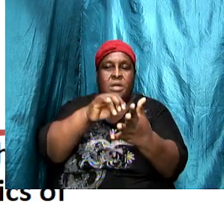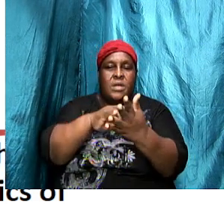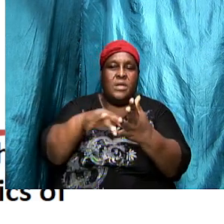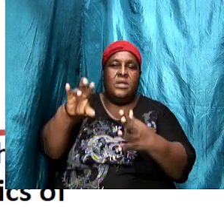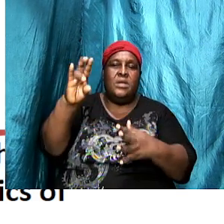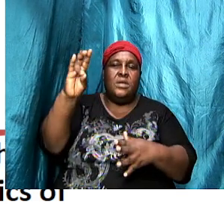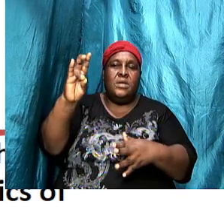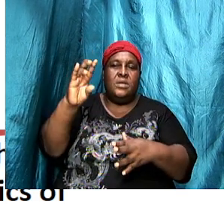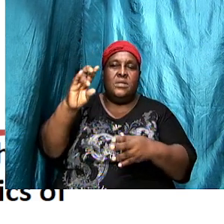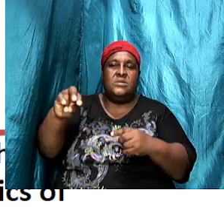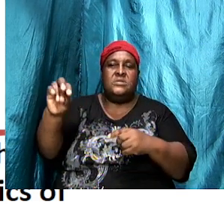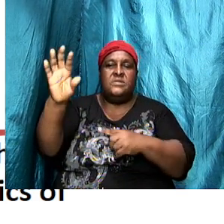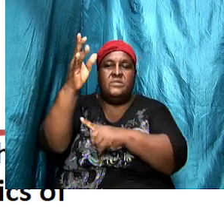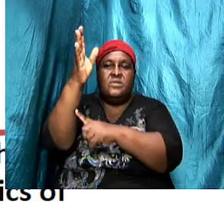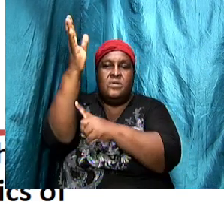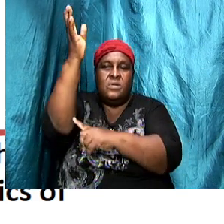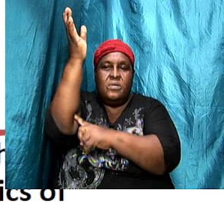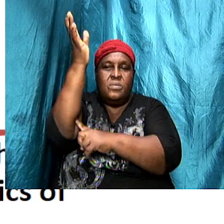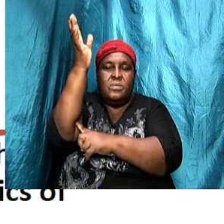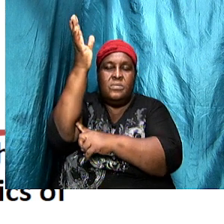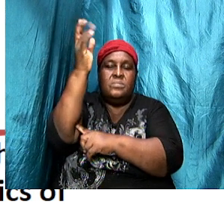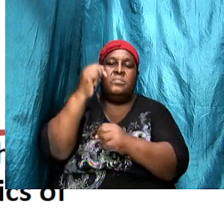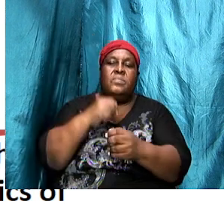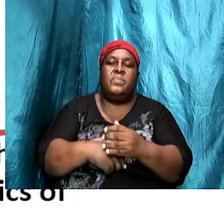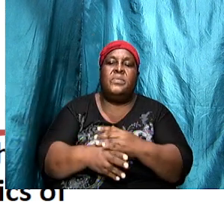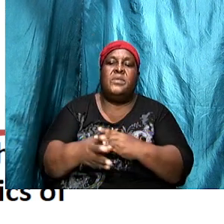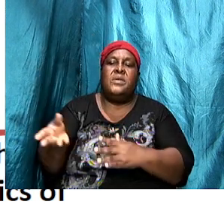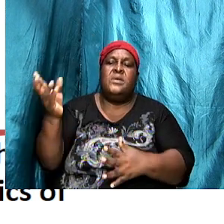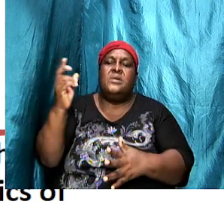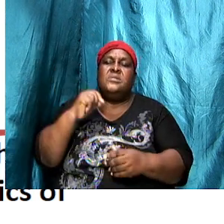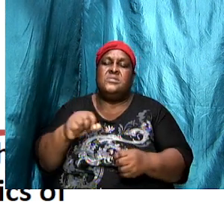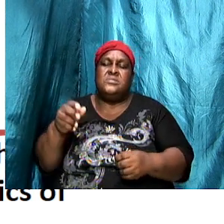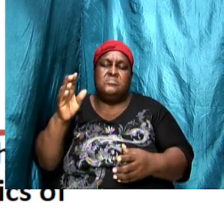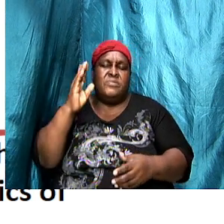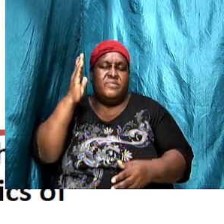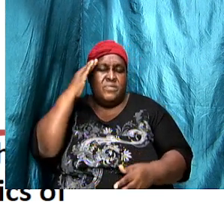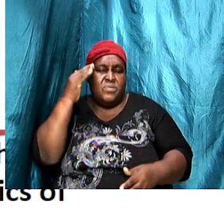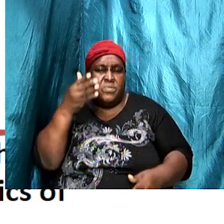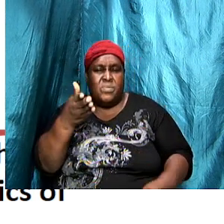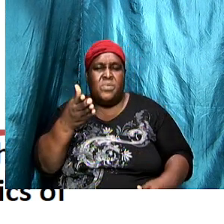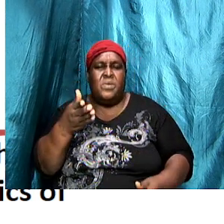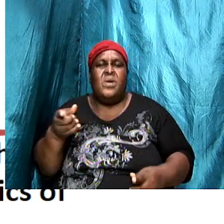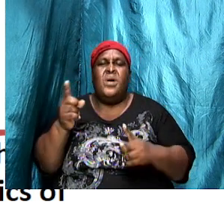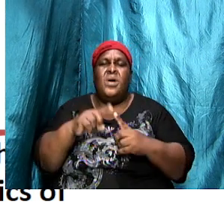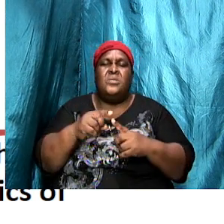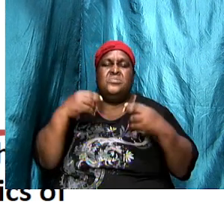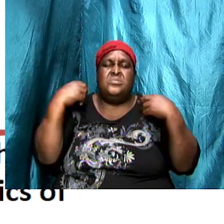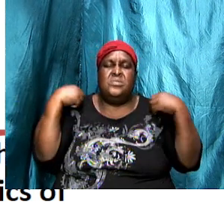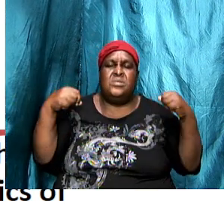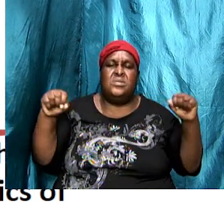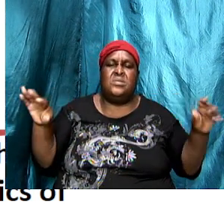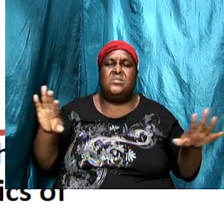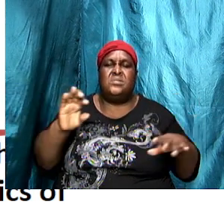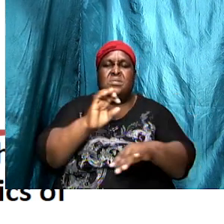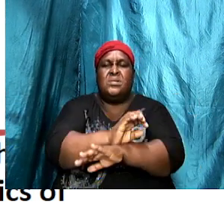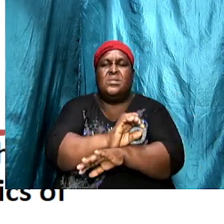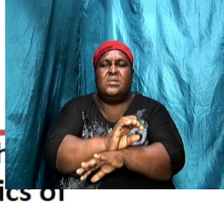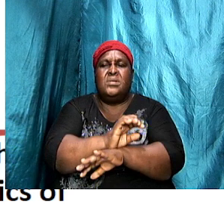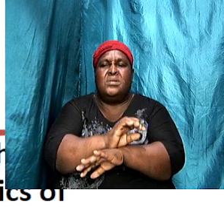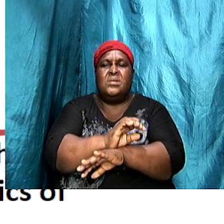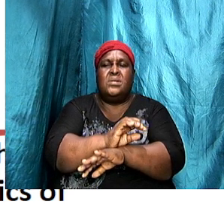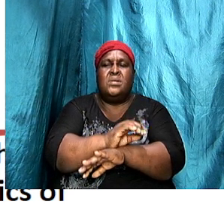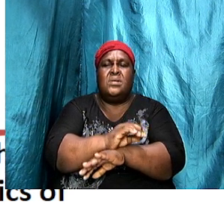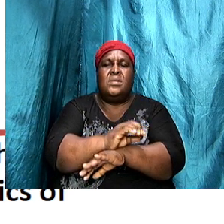seven golden candles saith. There is a greeting, but notice that unto the angel of the church of